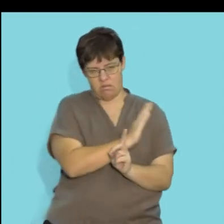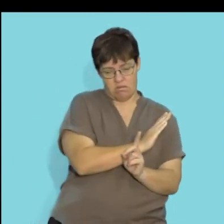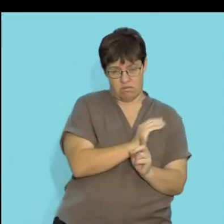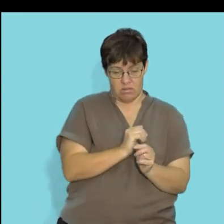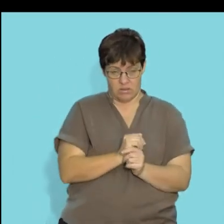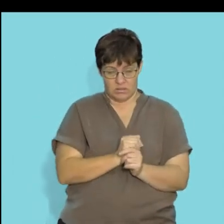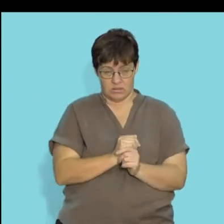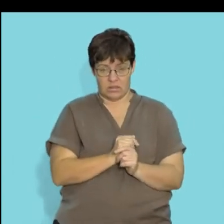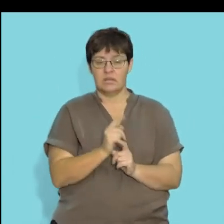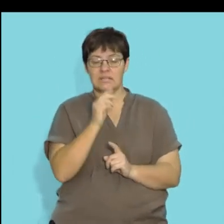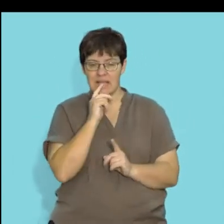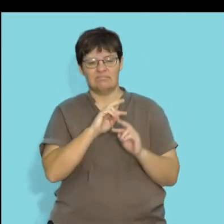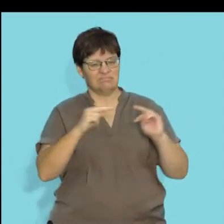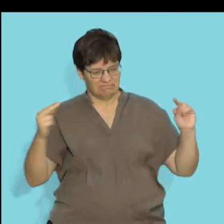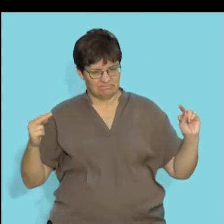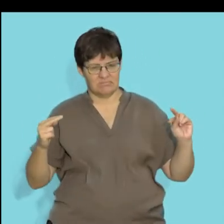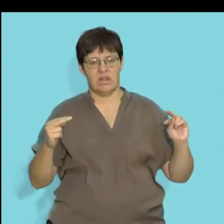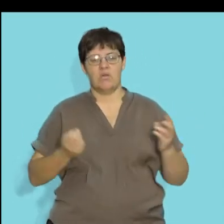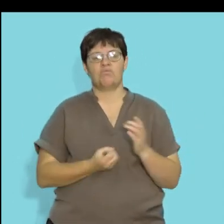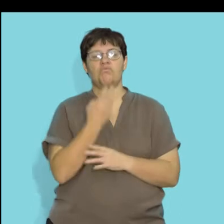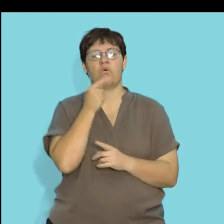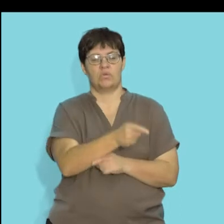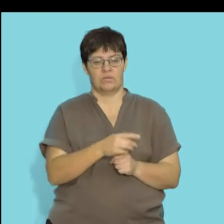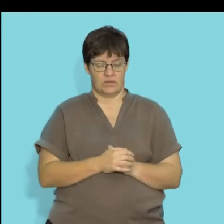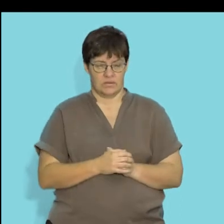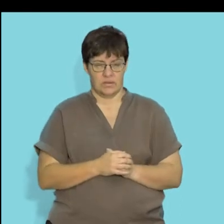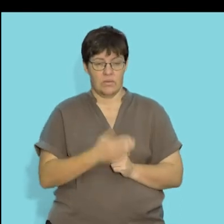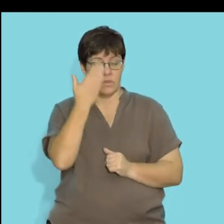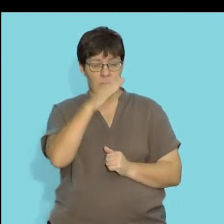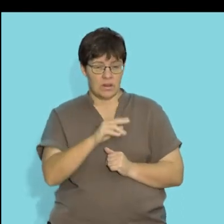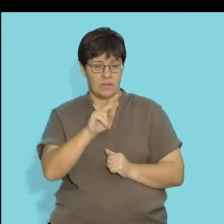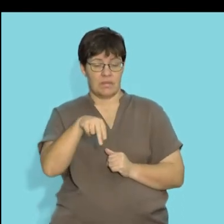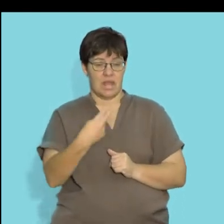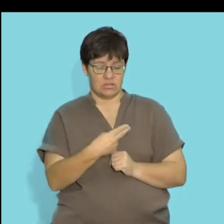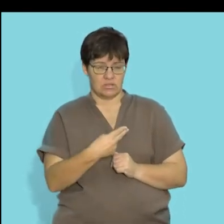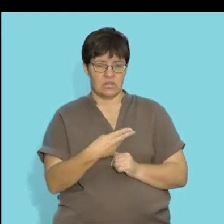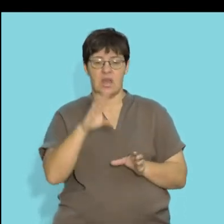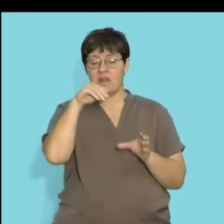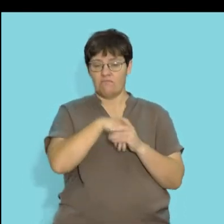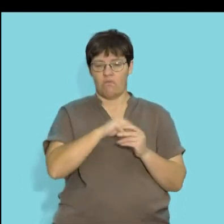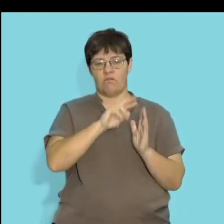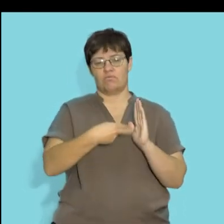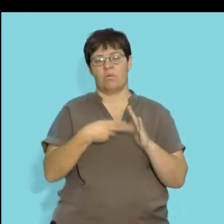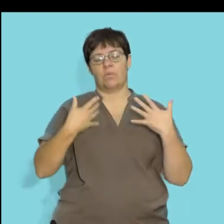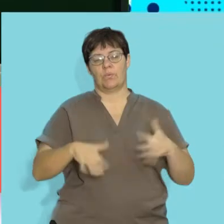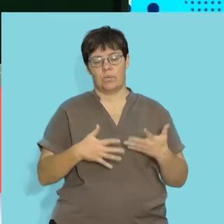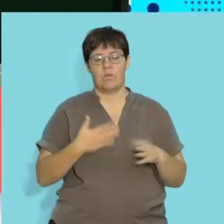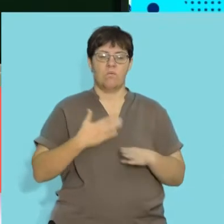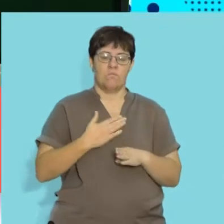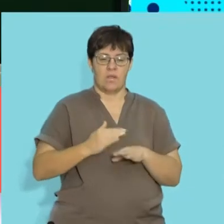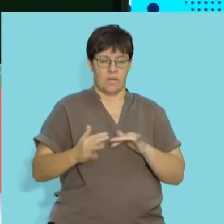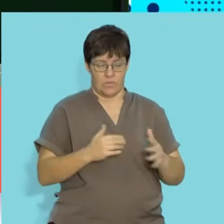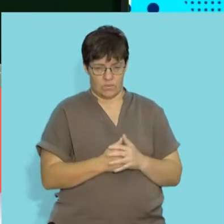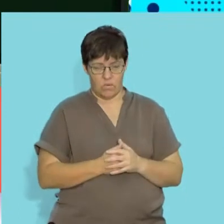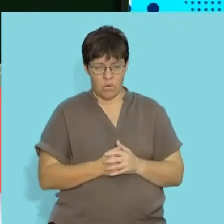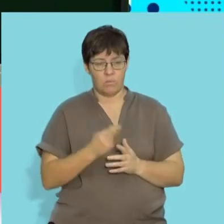The pH of the soil often determines the types of plants that grow in there. And we do know that pH plays a significant role on enzyme